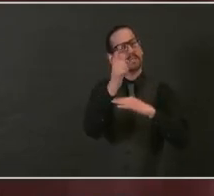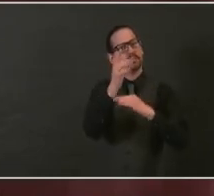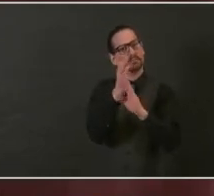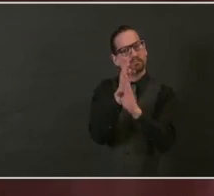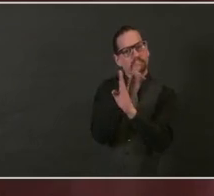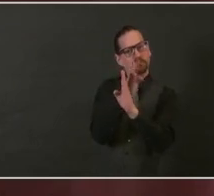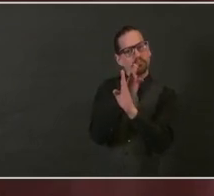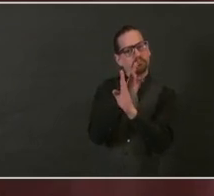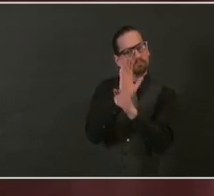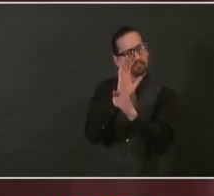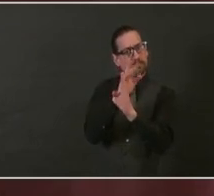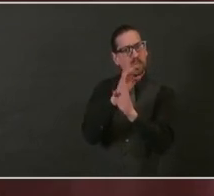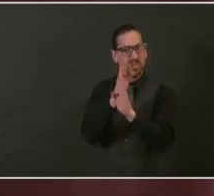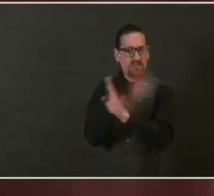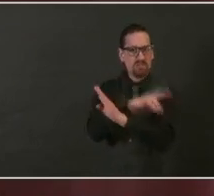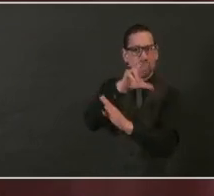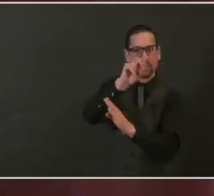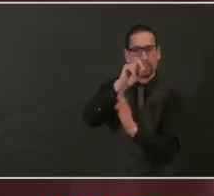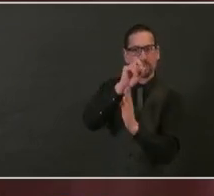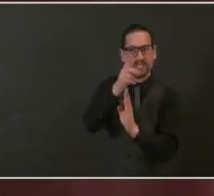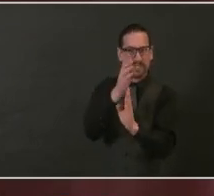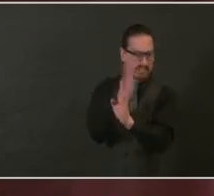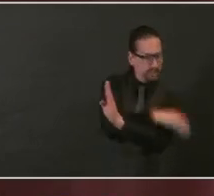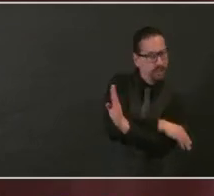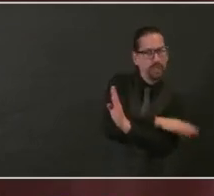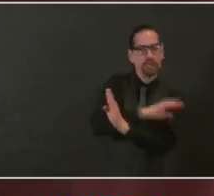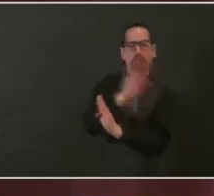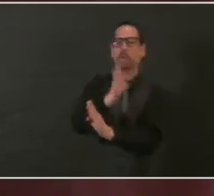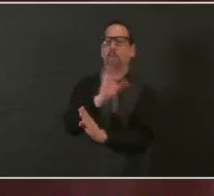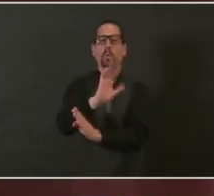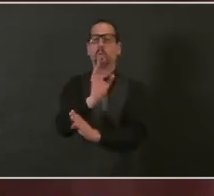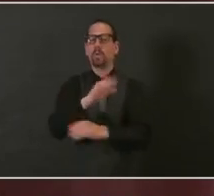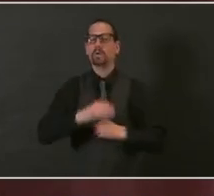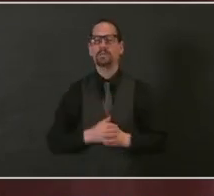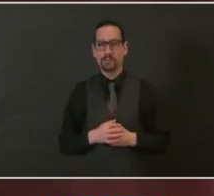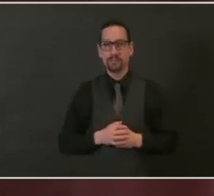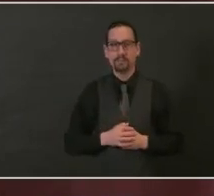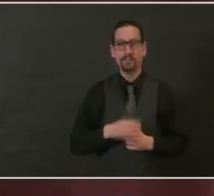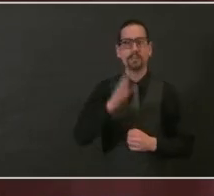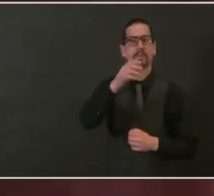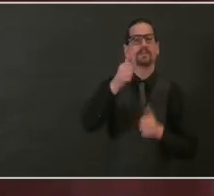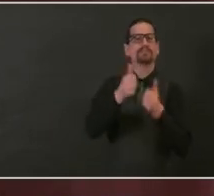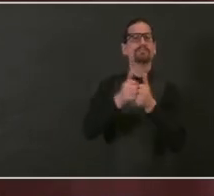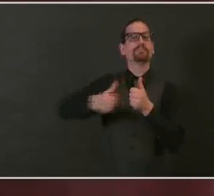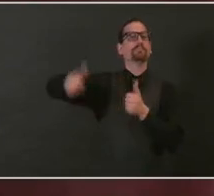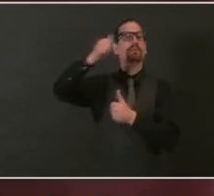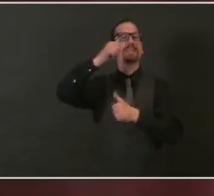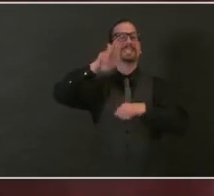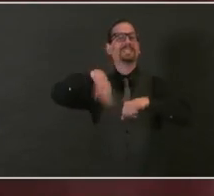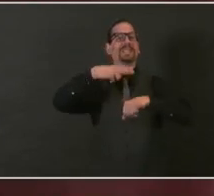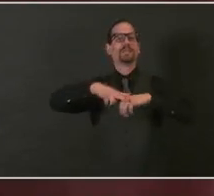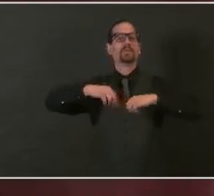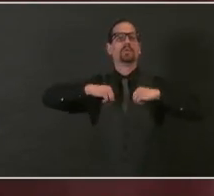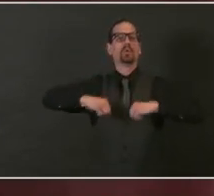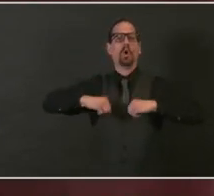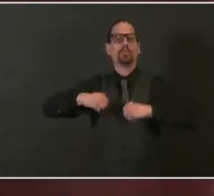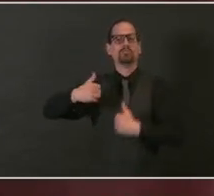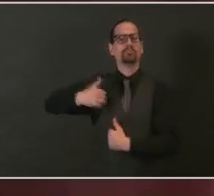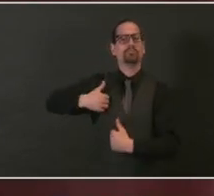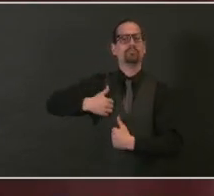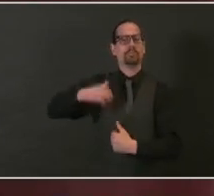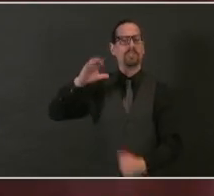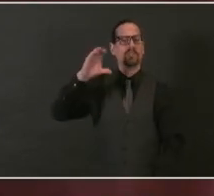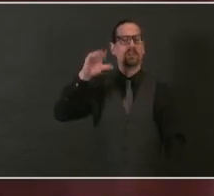leadership team this morning. And he said that our throughput at the two sites is roughly 300 people getting